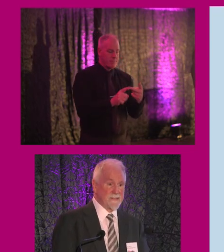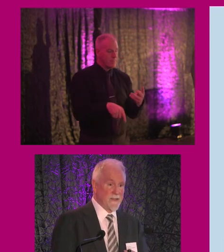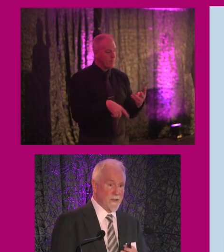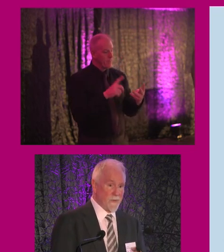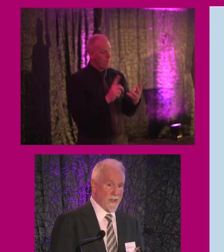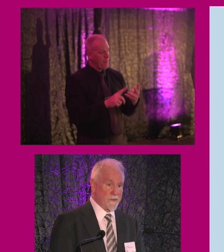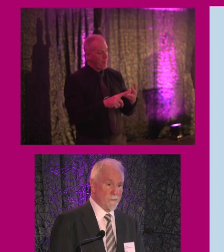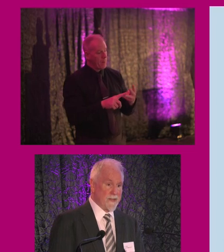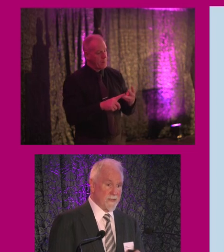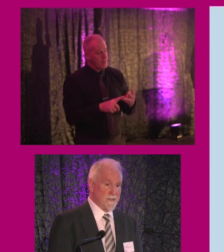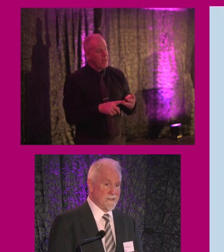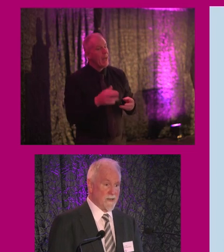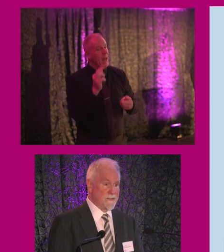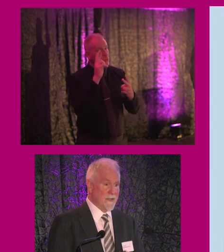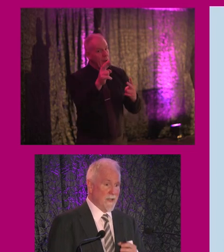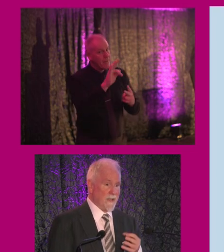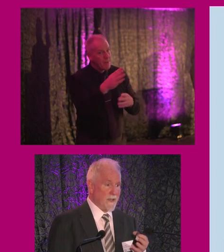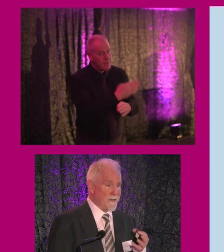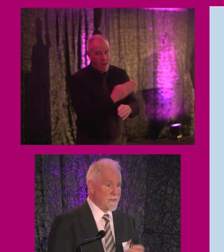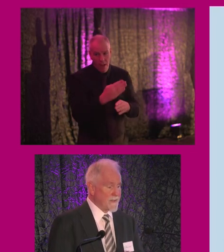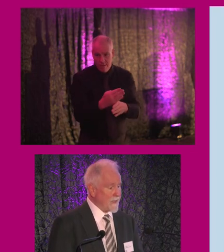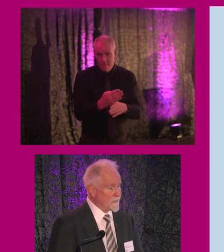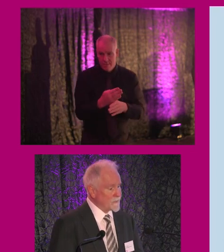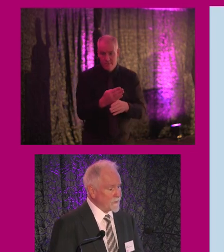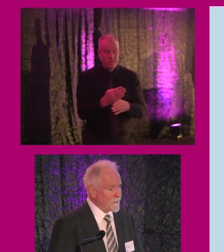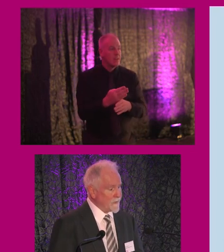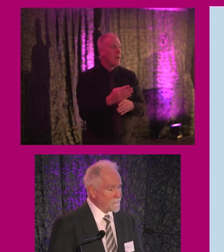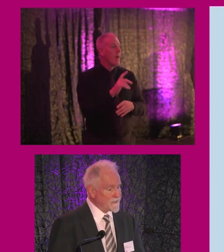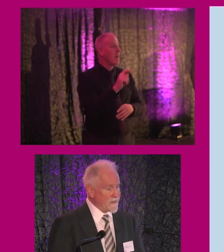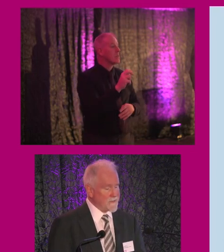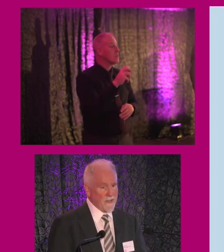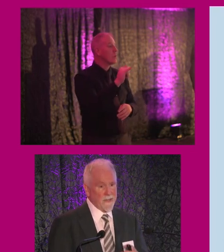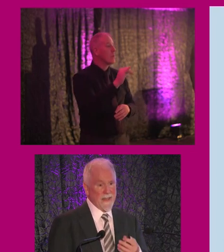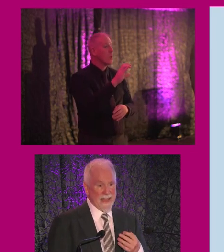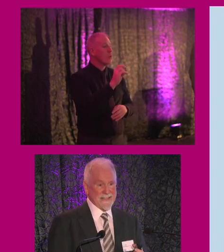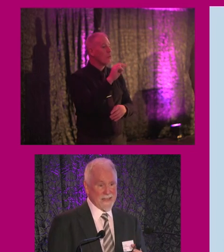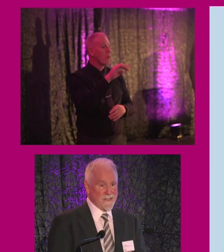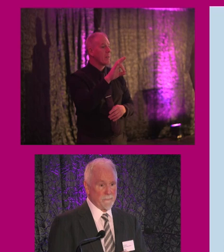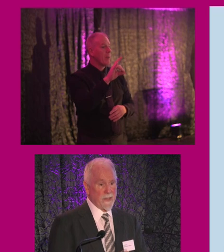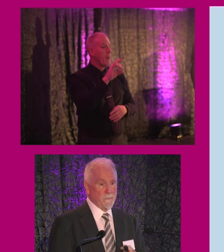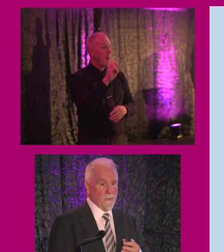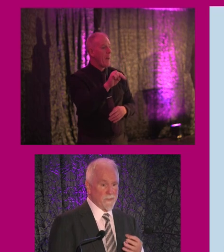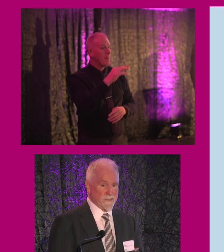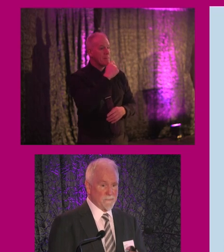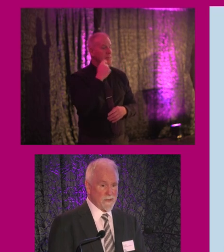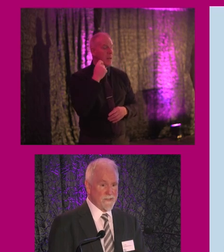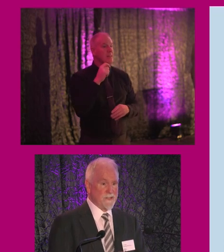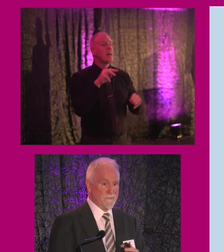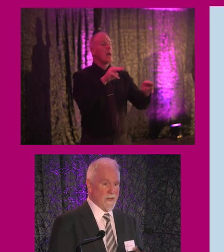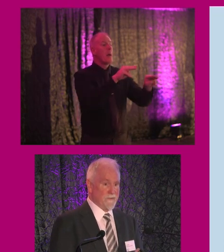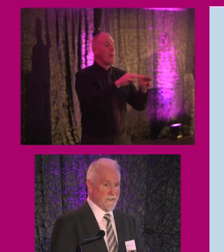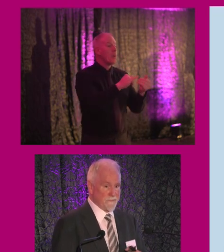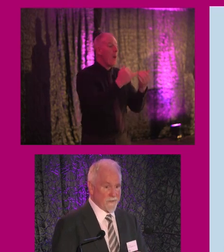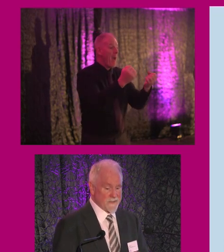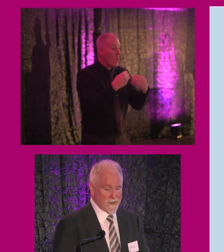is if we get it right at the start. And as Tony Culligham said, it's getting people with disabilities